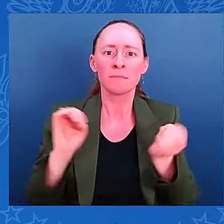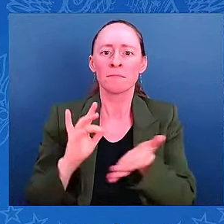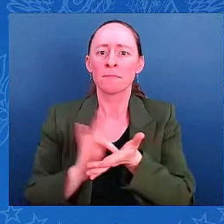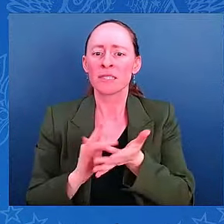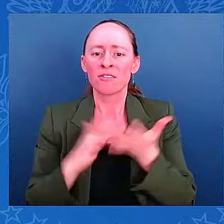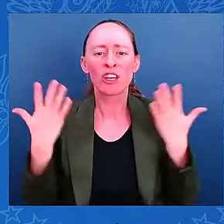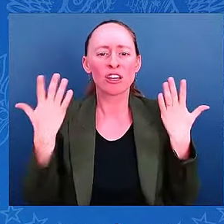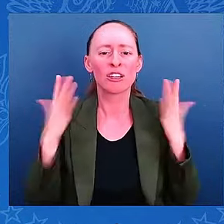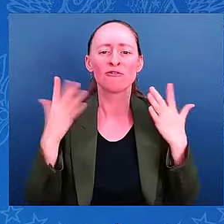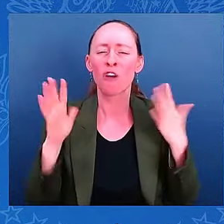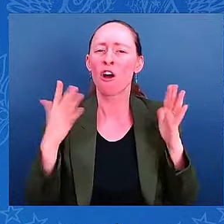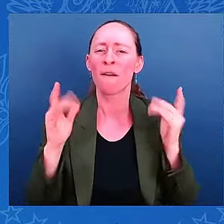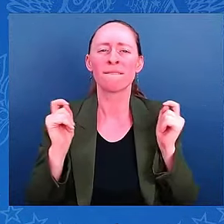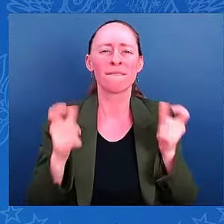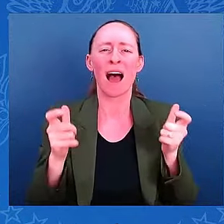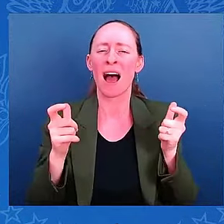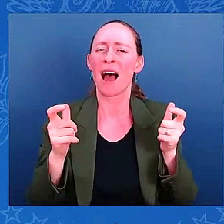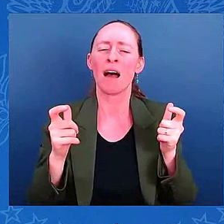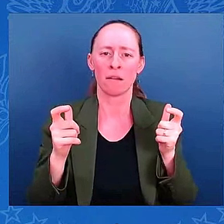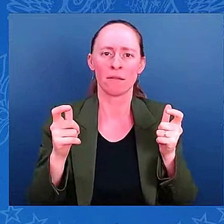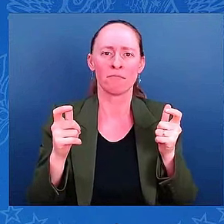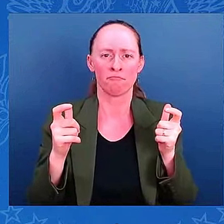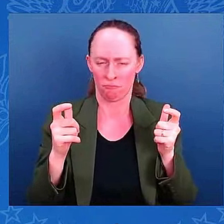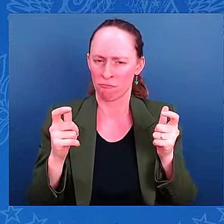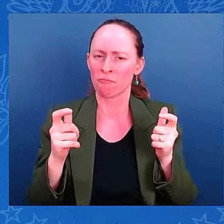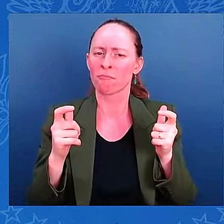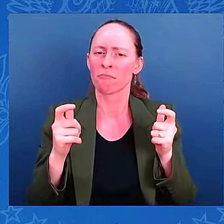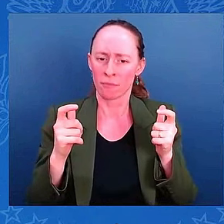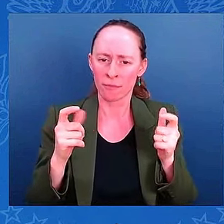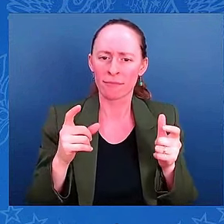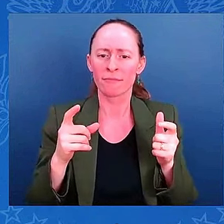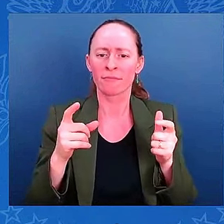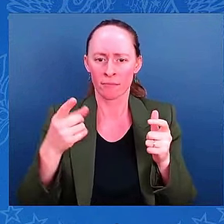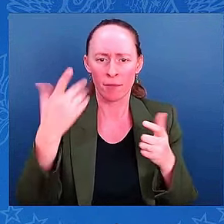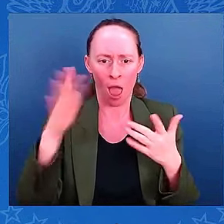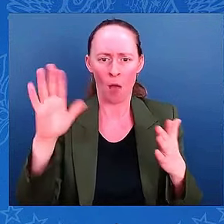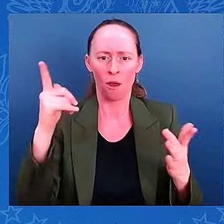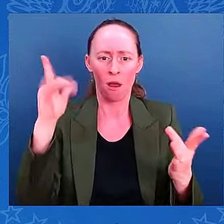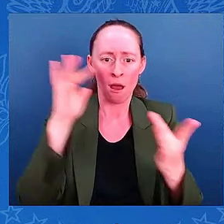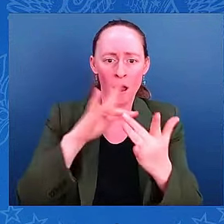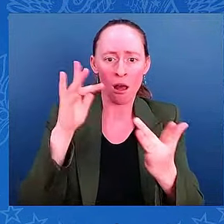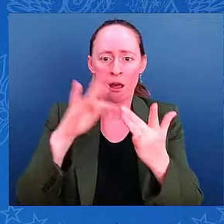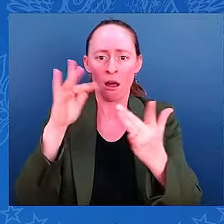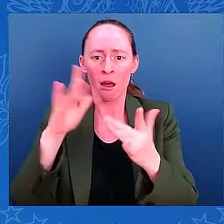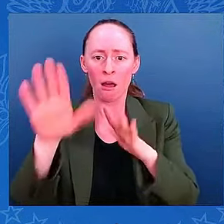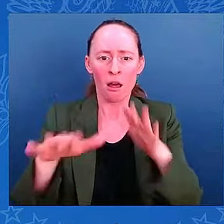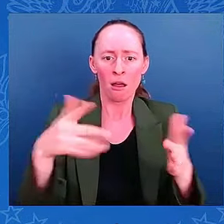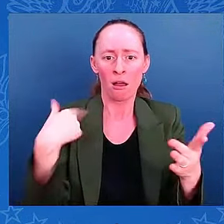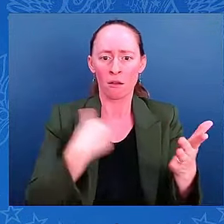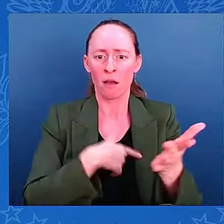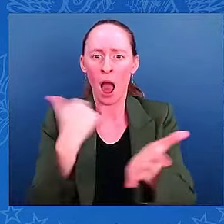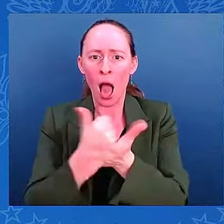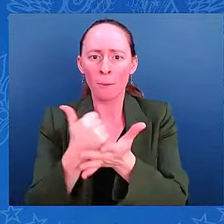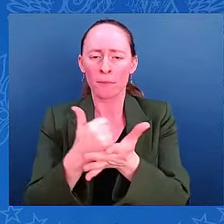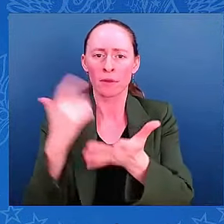Are you getting calls already about what we're going to be able to deliver for people who get in trouble?